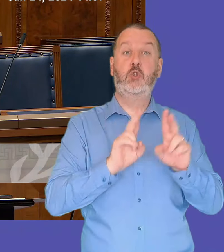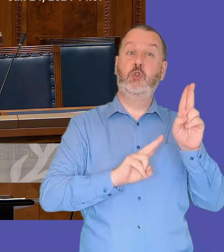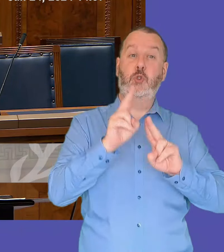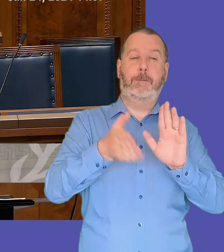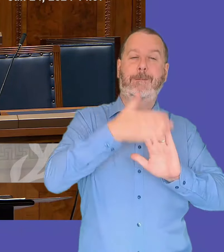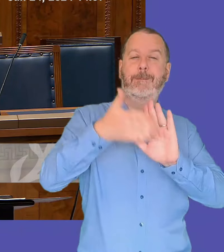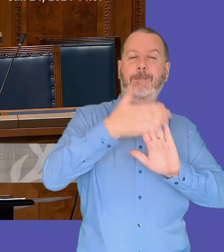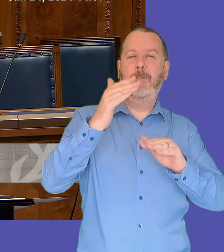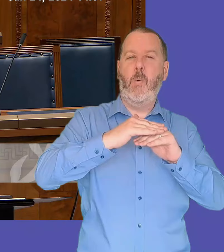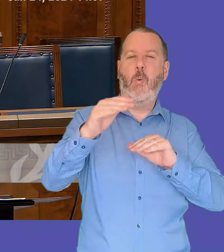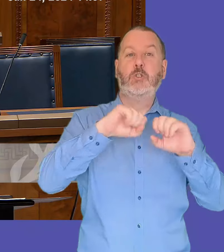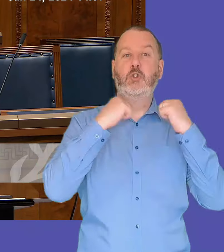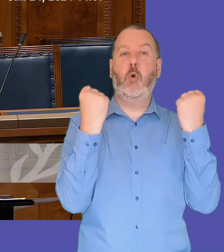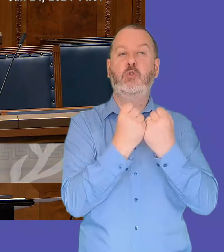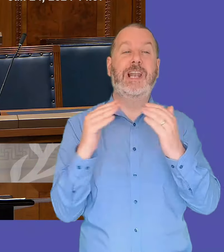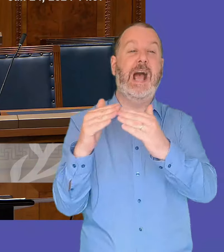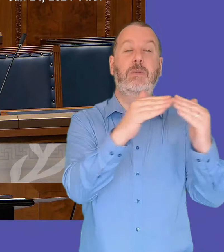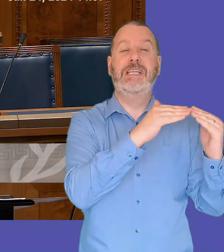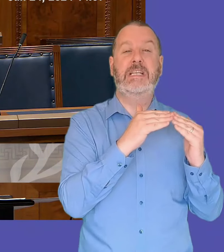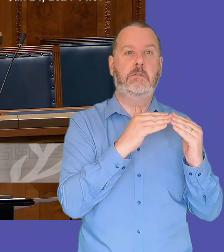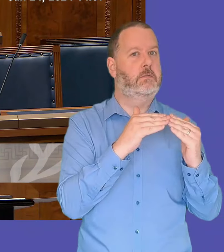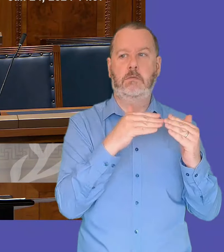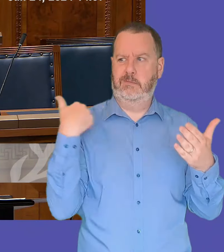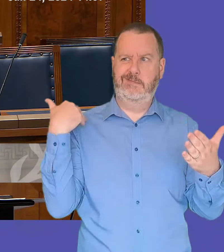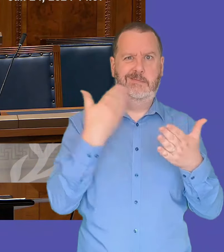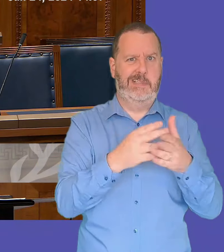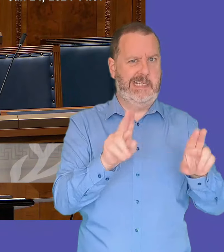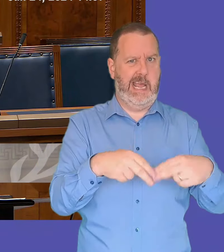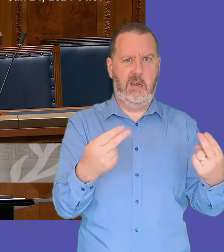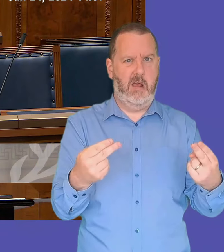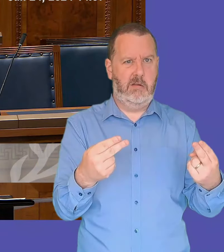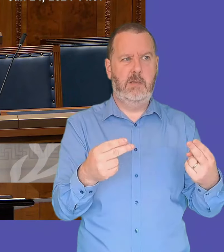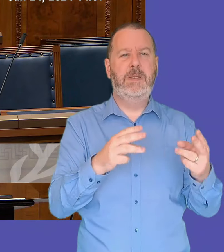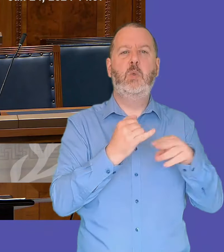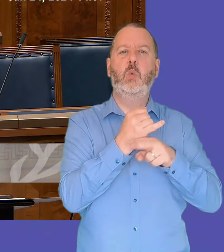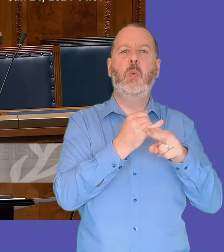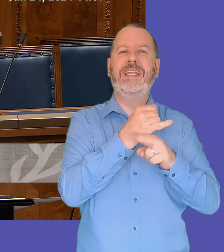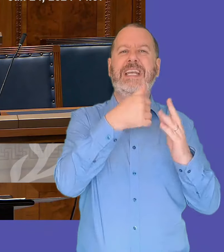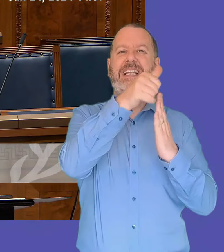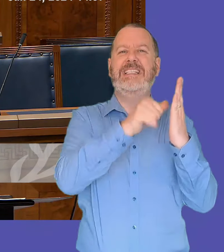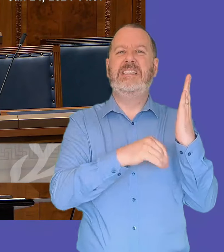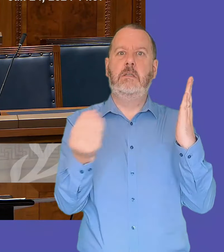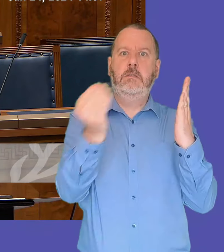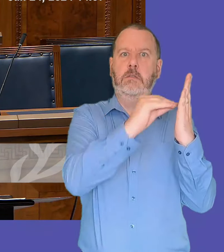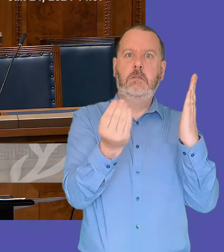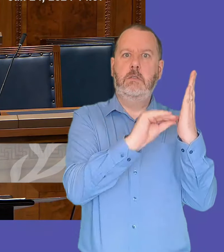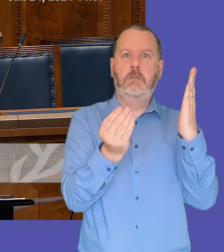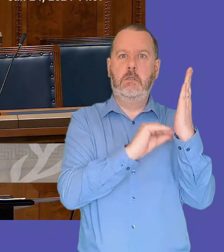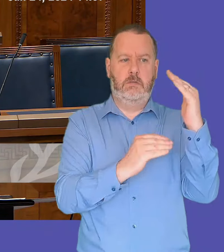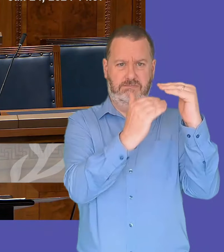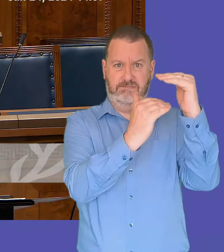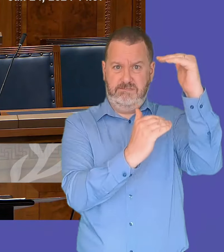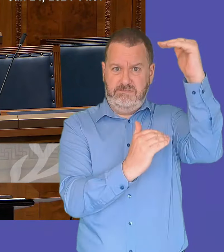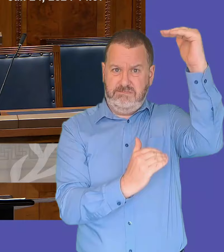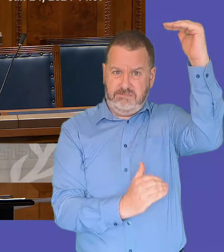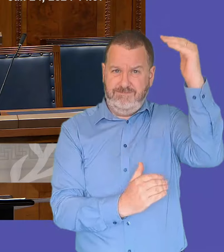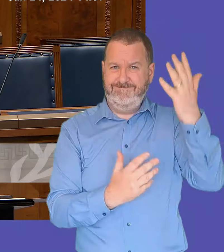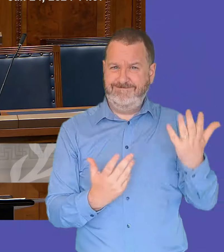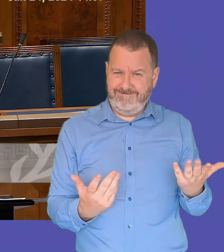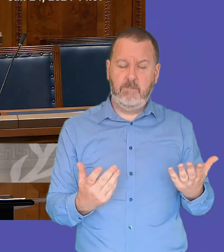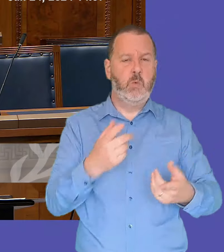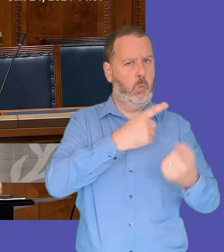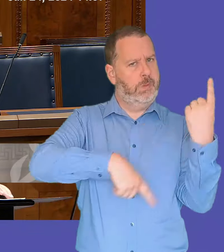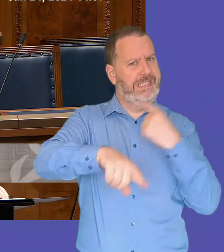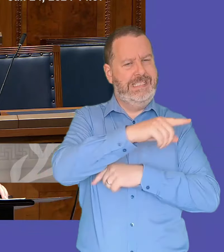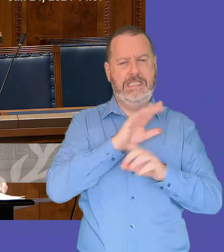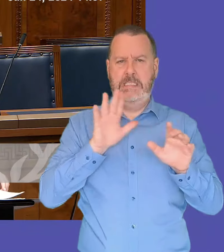increased our waiting list that has led to a sharp decline in public services and it's just not acceptable and that's why we must stand with one voice